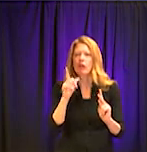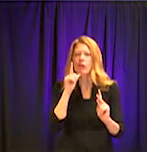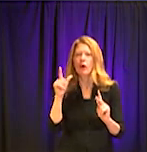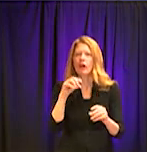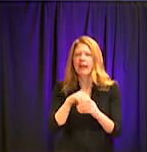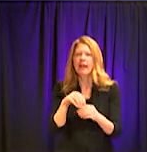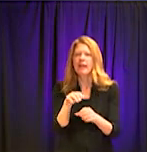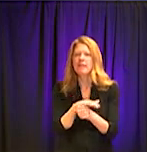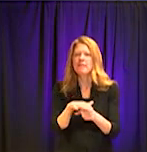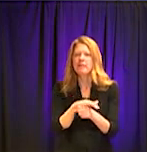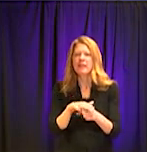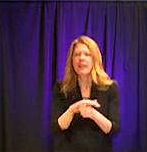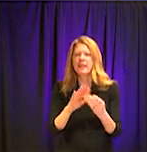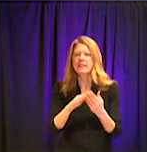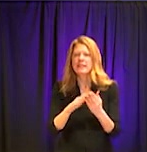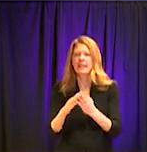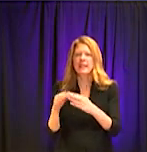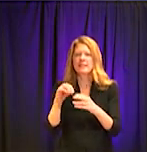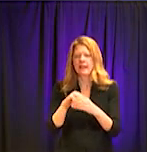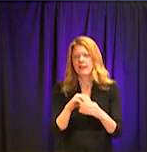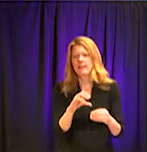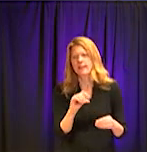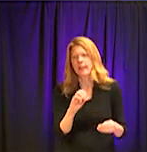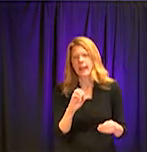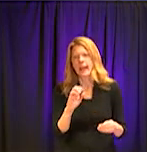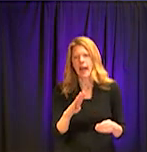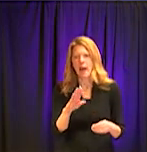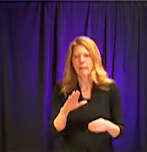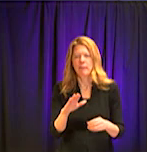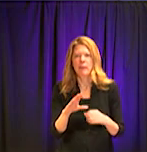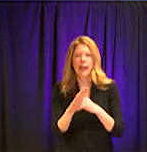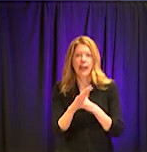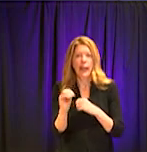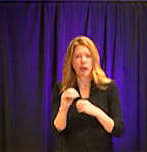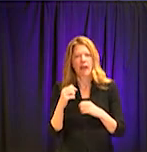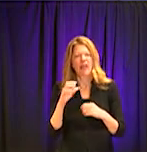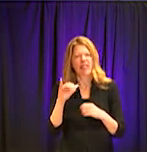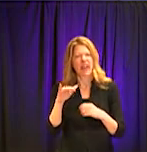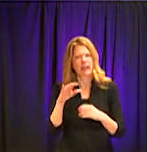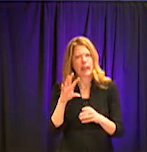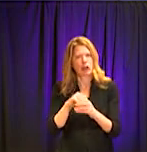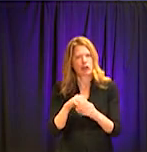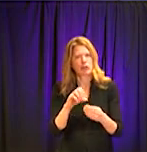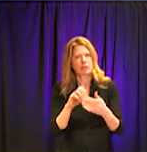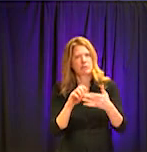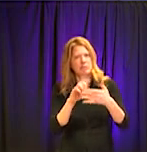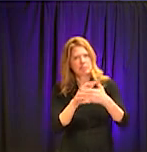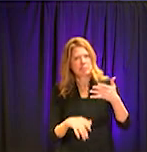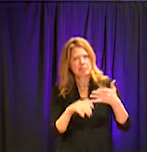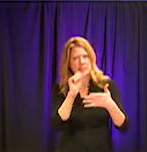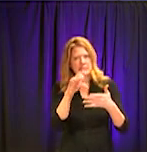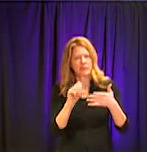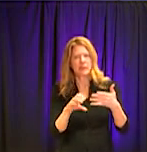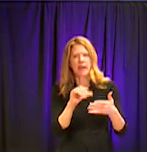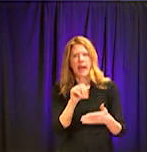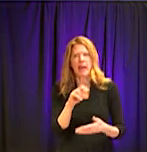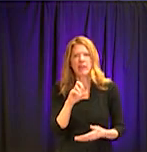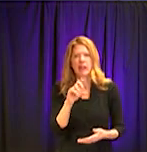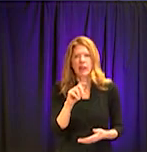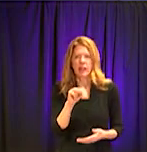exclusively in DeKalb County. And that includes, and I don't want to leave anybody out, so Avondale,